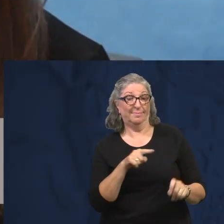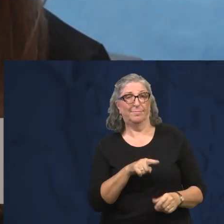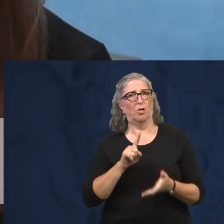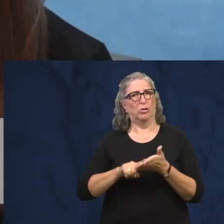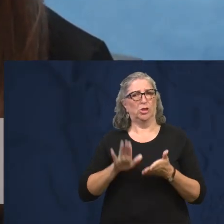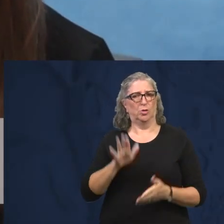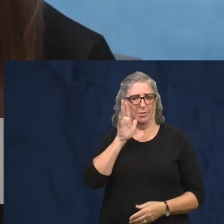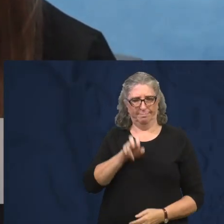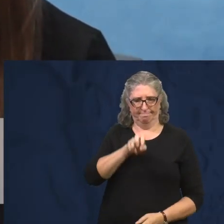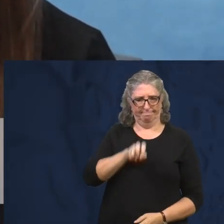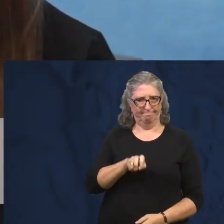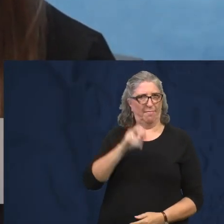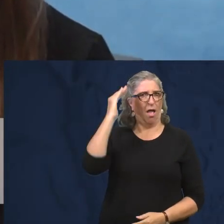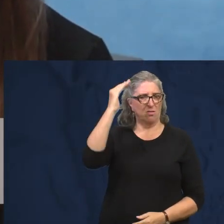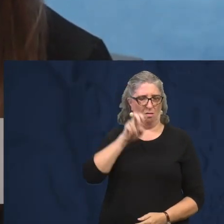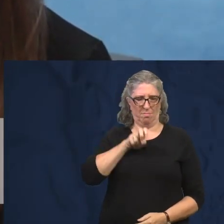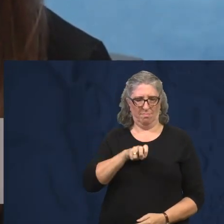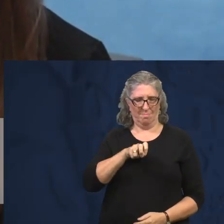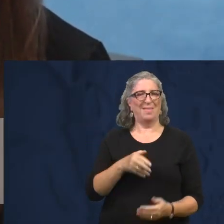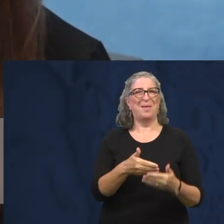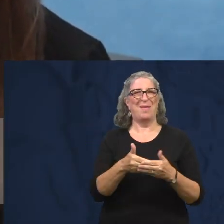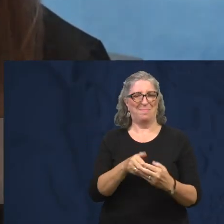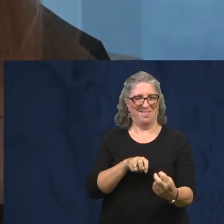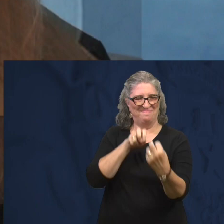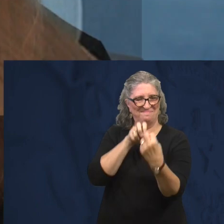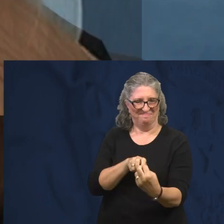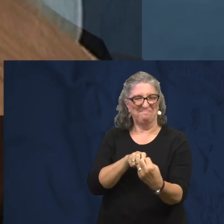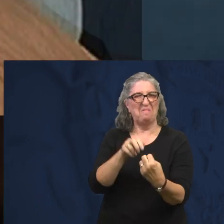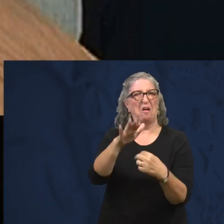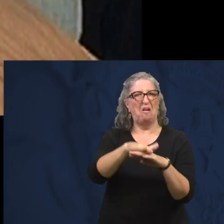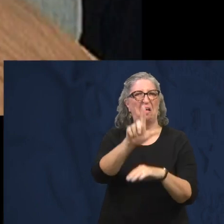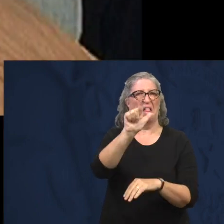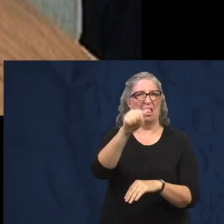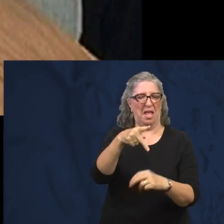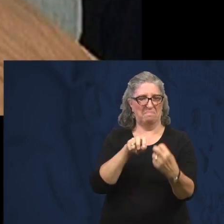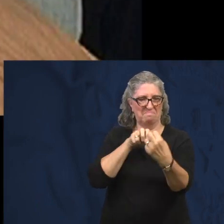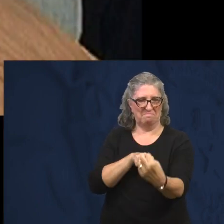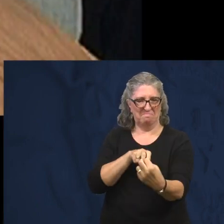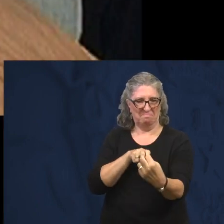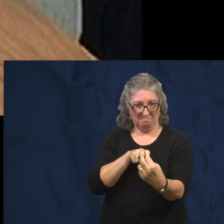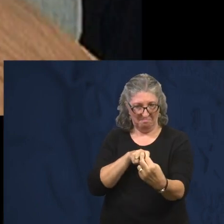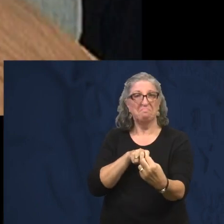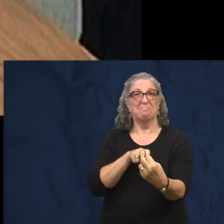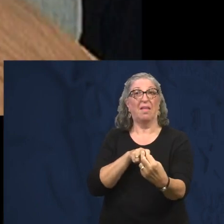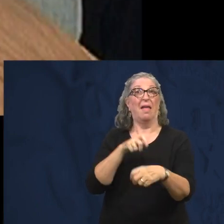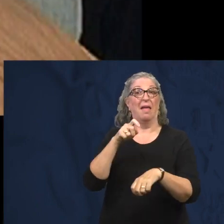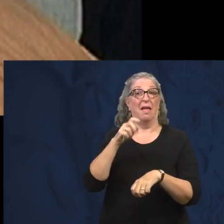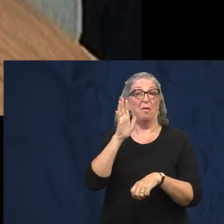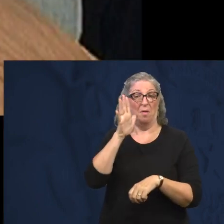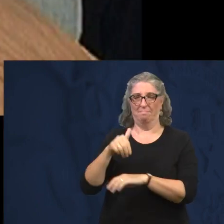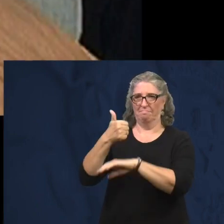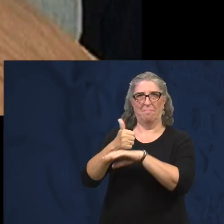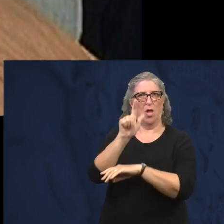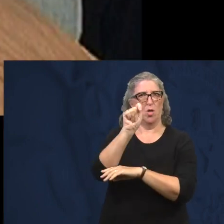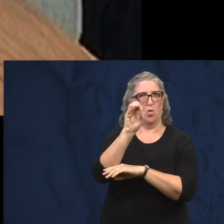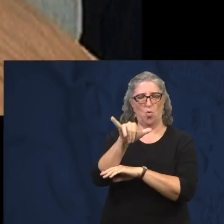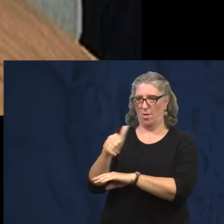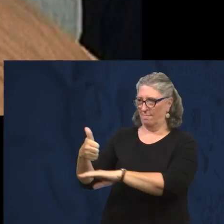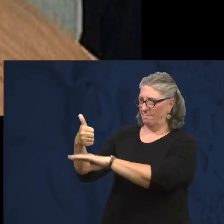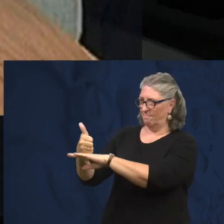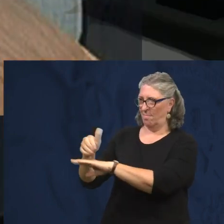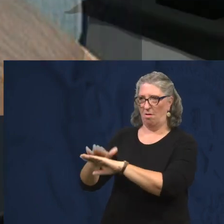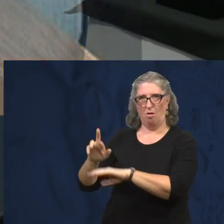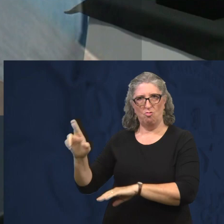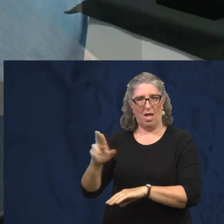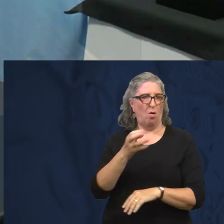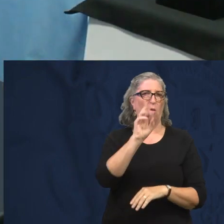experimenter sits across from the infant seated on the parent's lap. The experimenter shifts her gaze toward one of two toys.